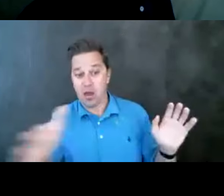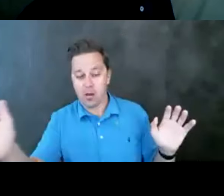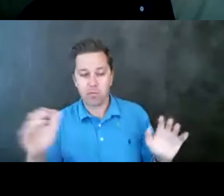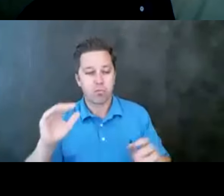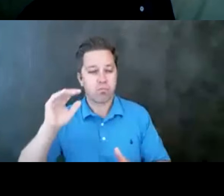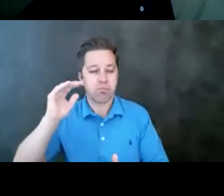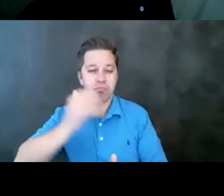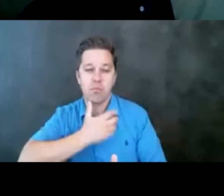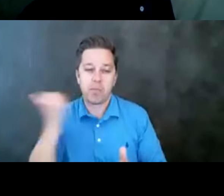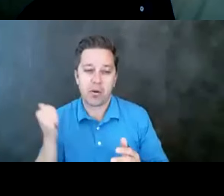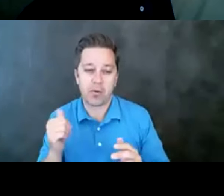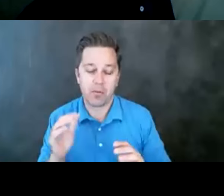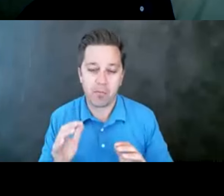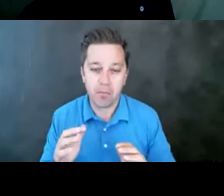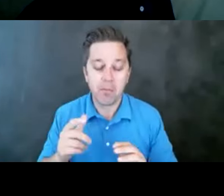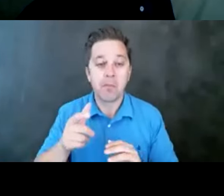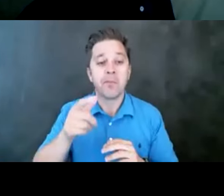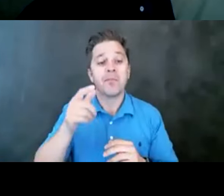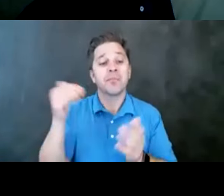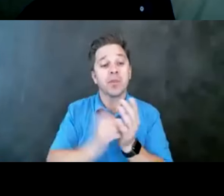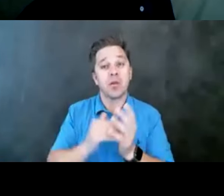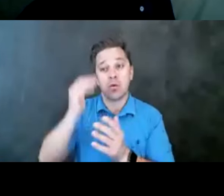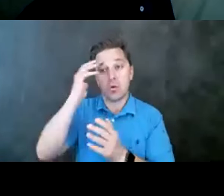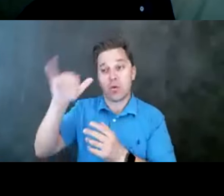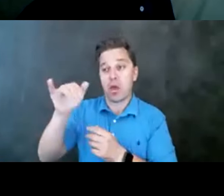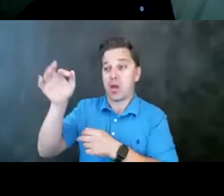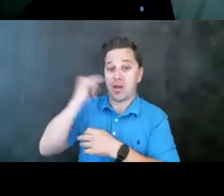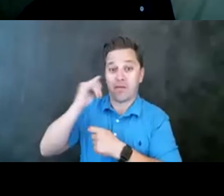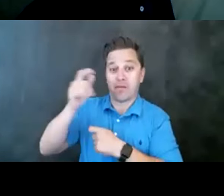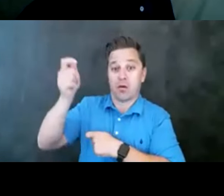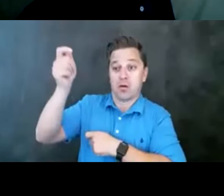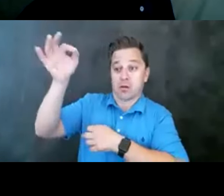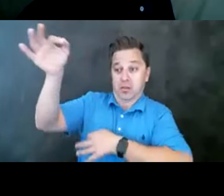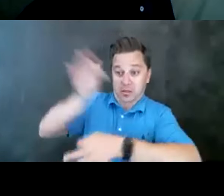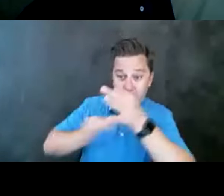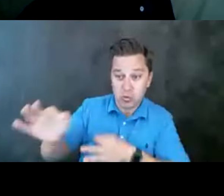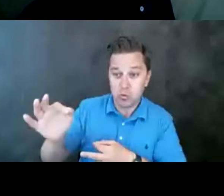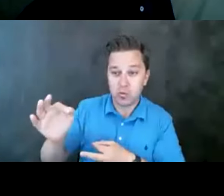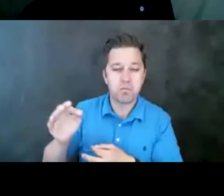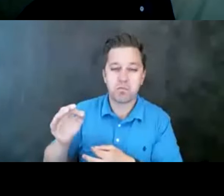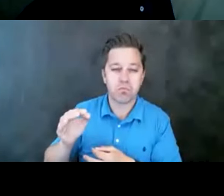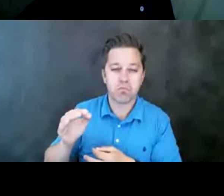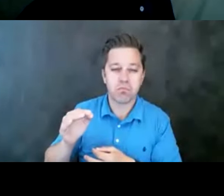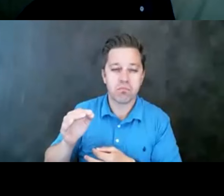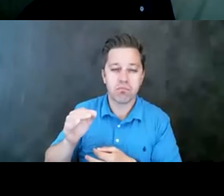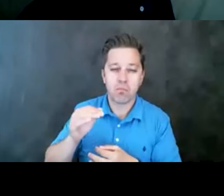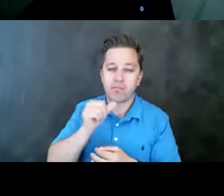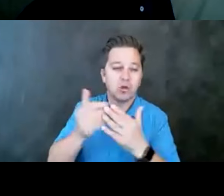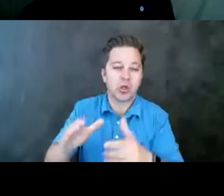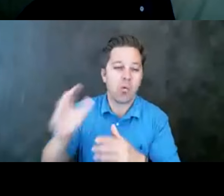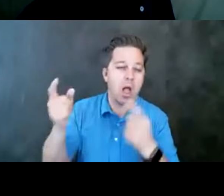And then again, knowing that substitution is unlikely to occur, but that if it does, we want to be